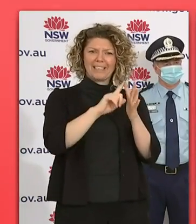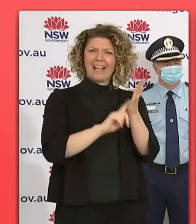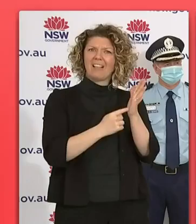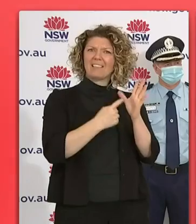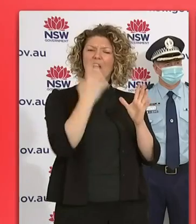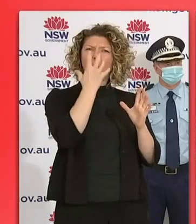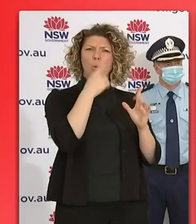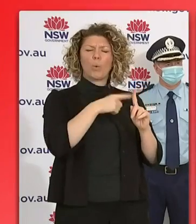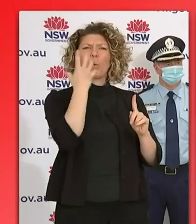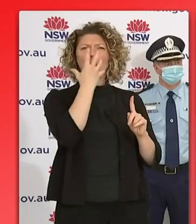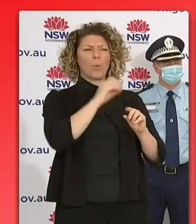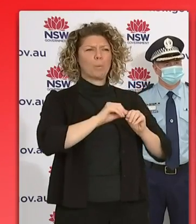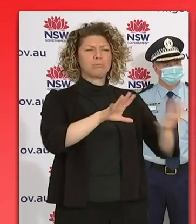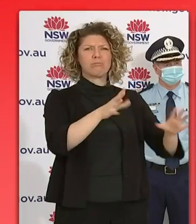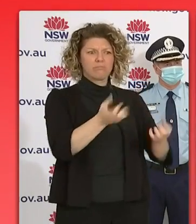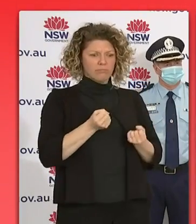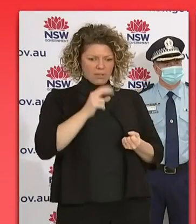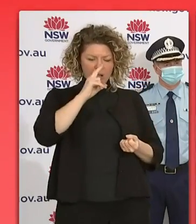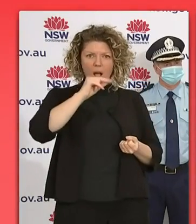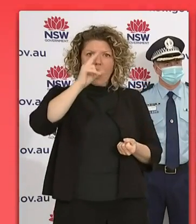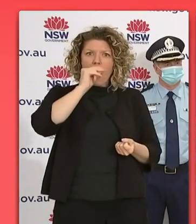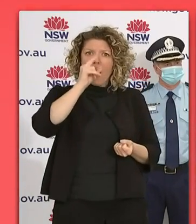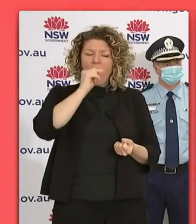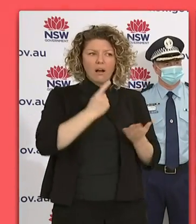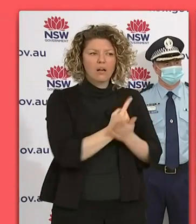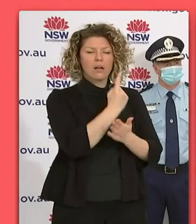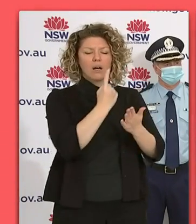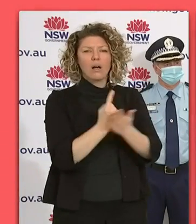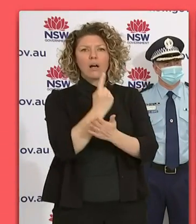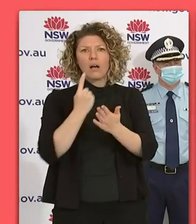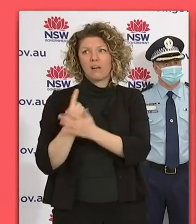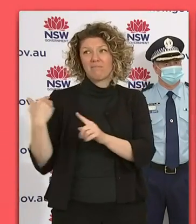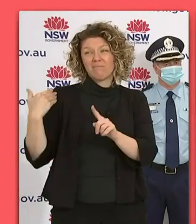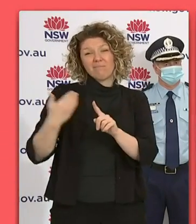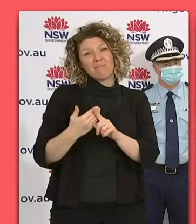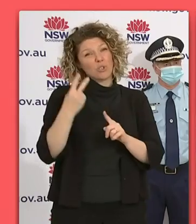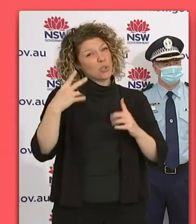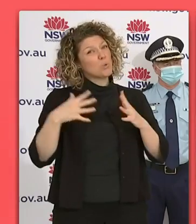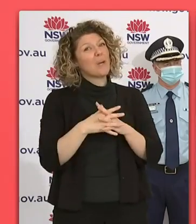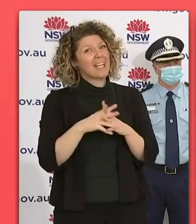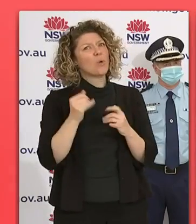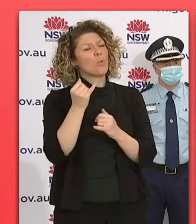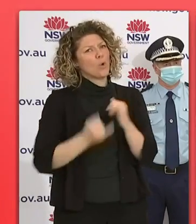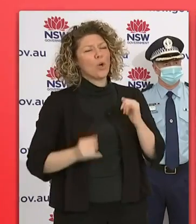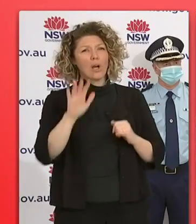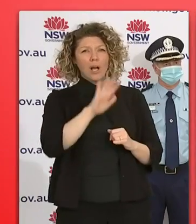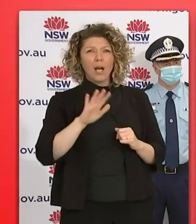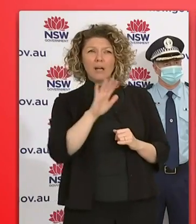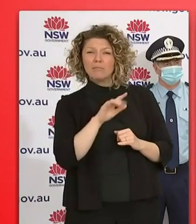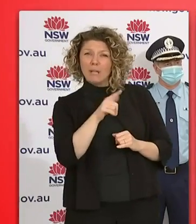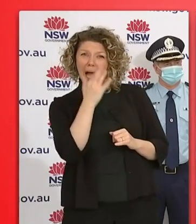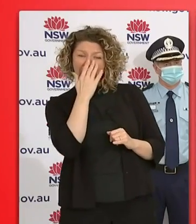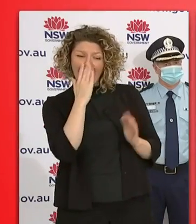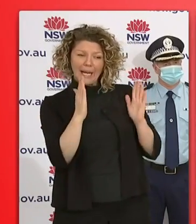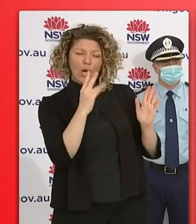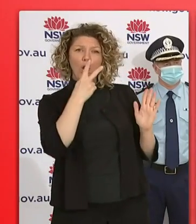younger adults being affected by COVID-19. In the last 14 days, that 20 to 29-year-old